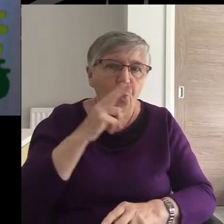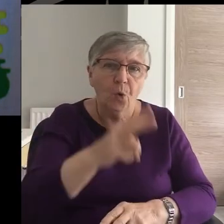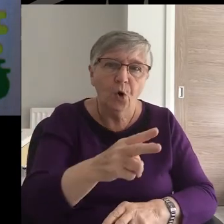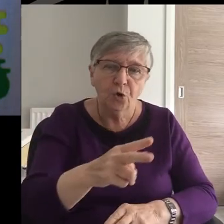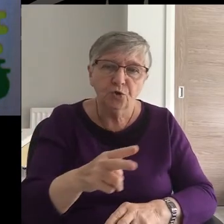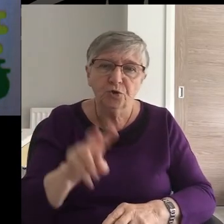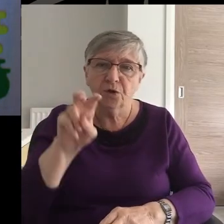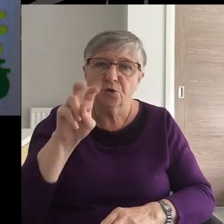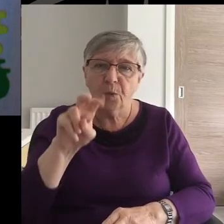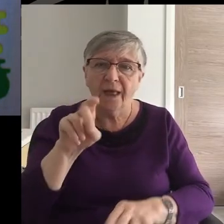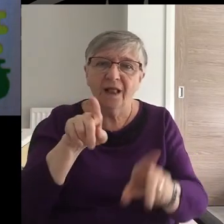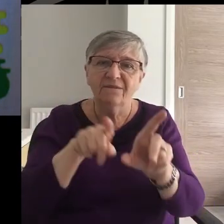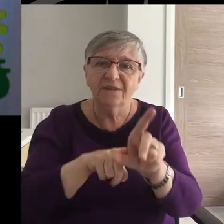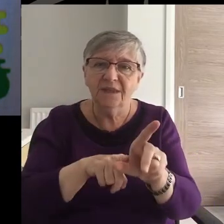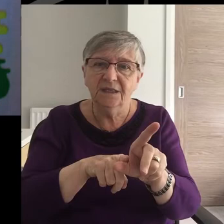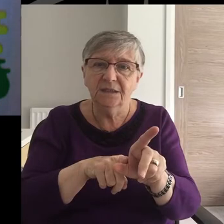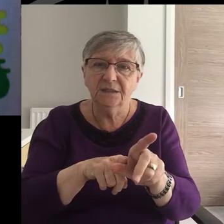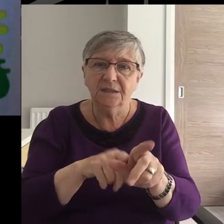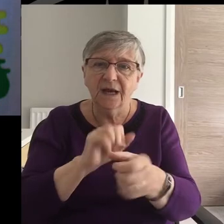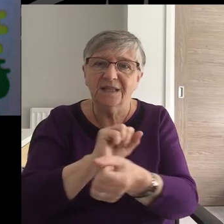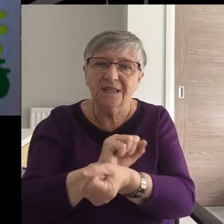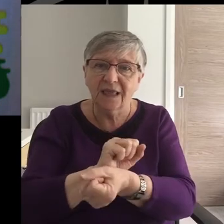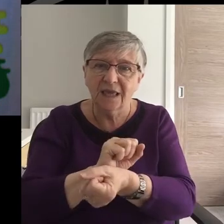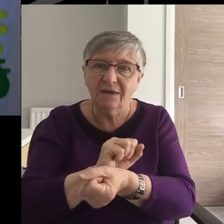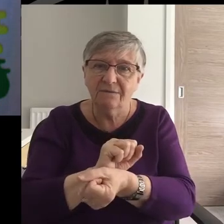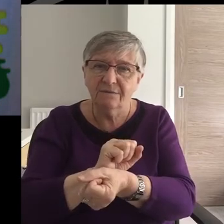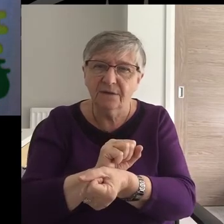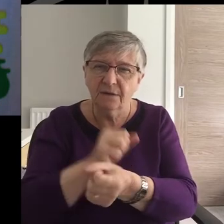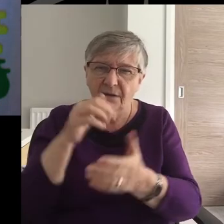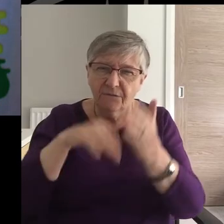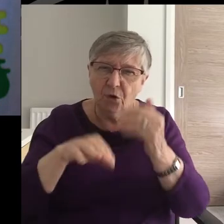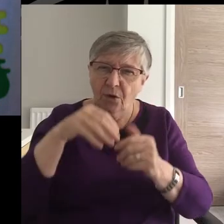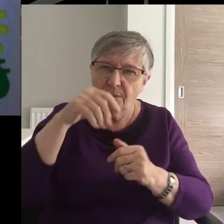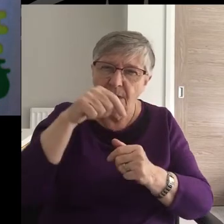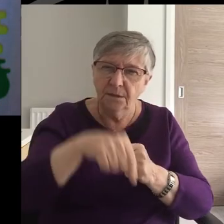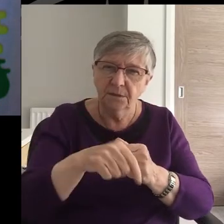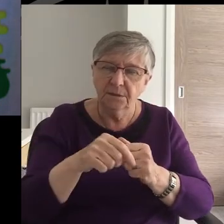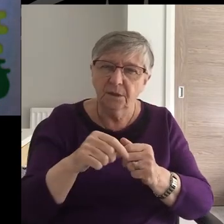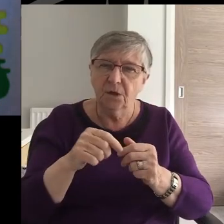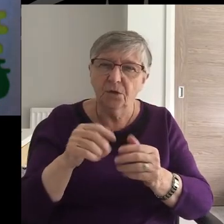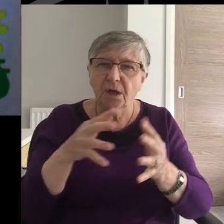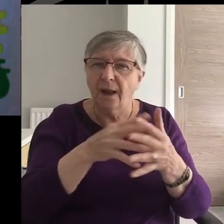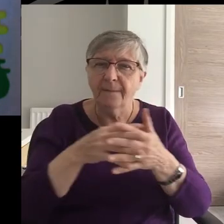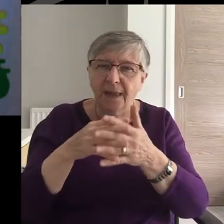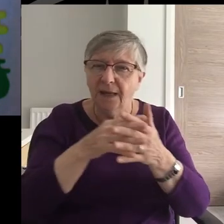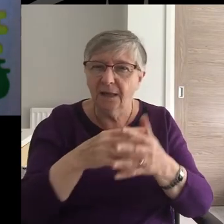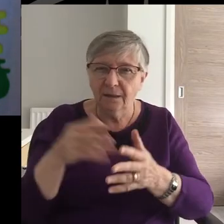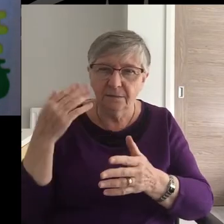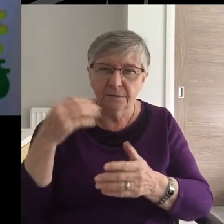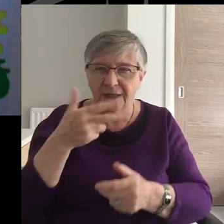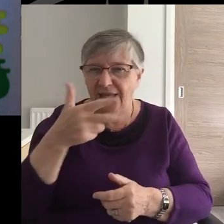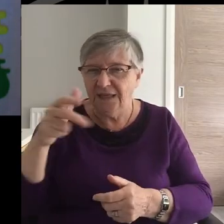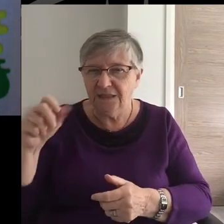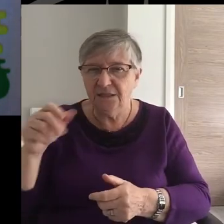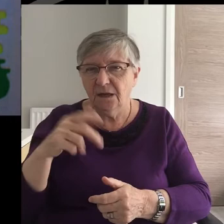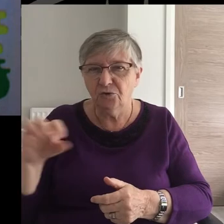watched the film Twelve Years a Slave, set in North Carolina in the mid-19th century.